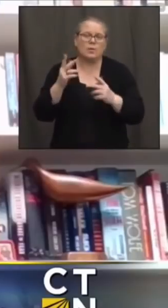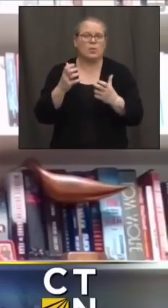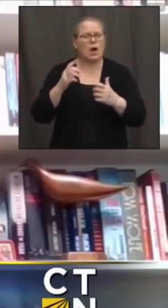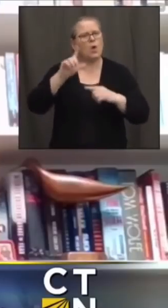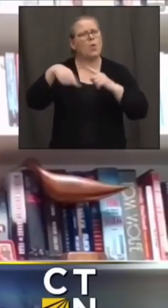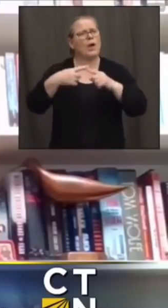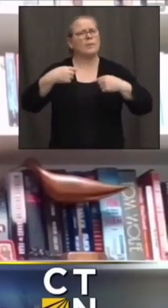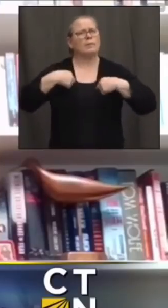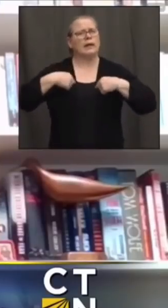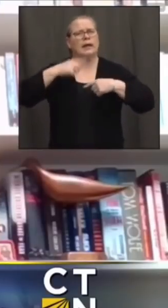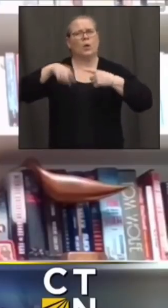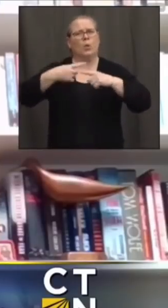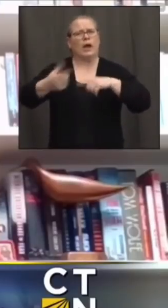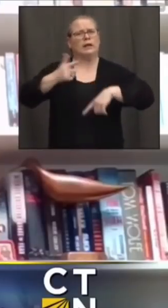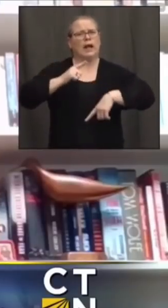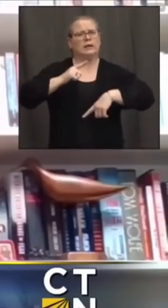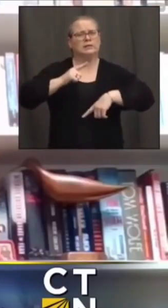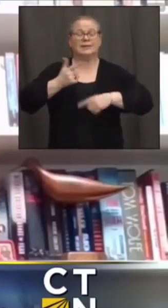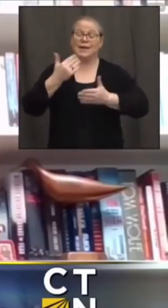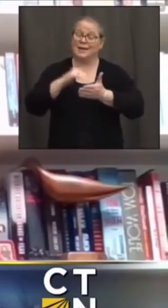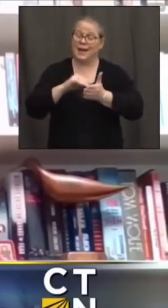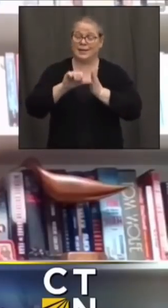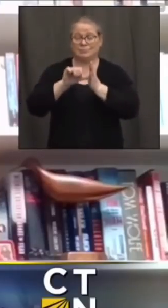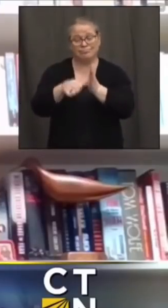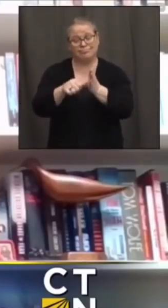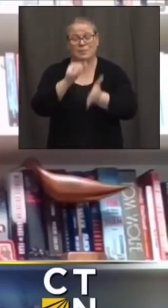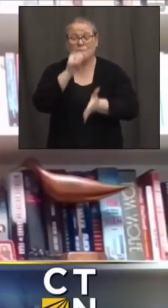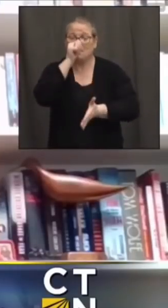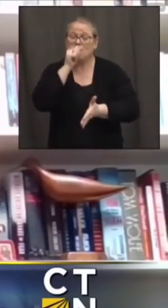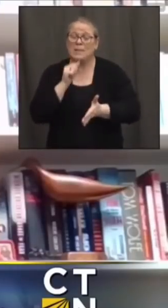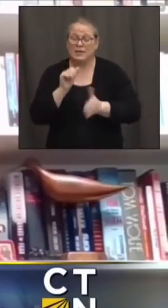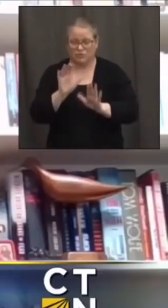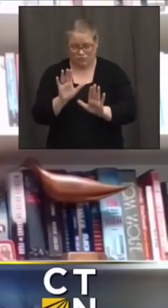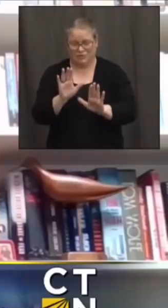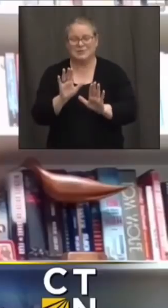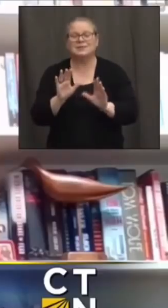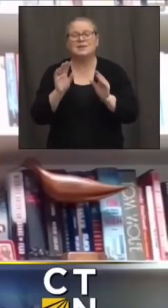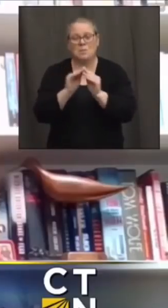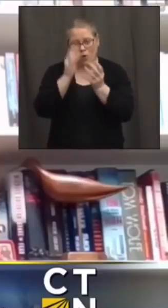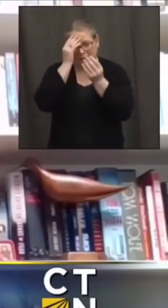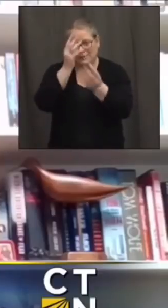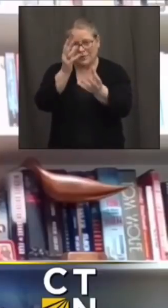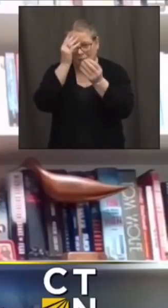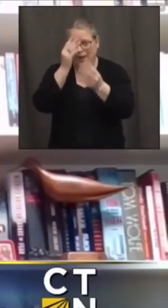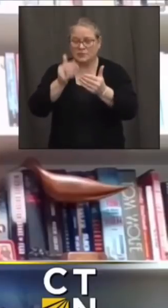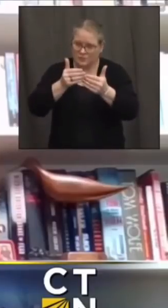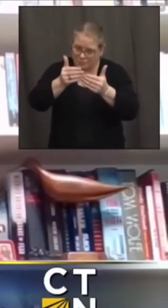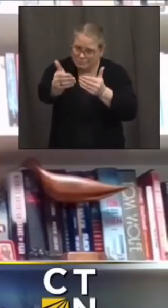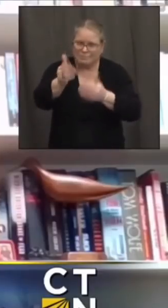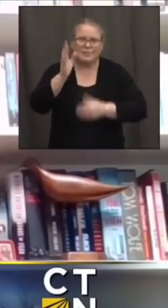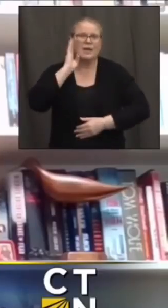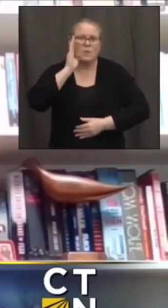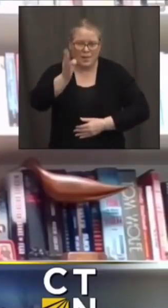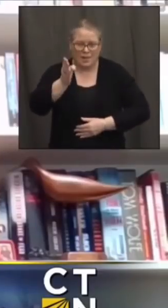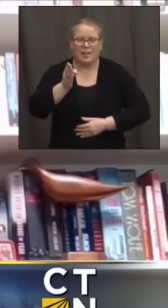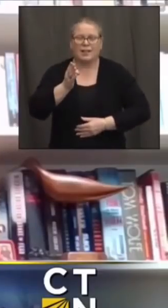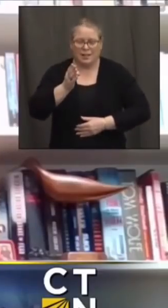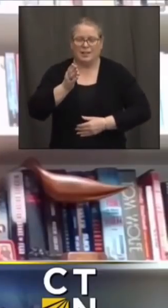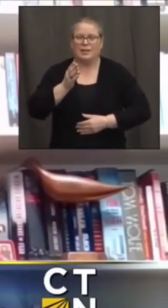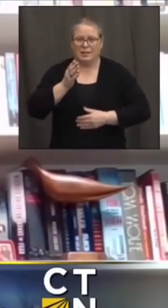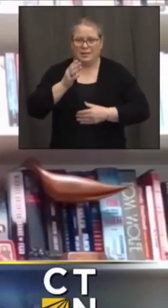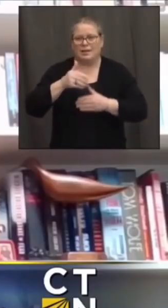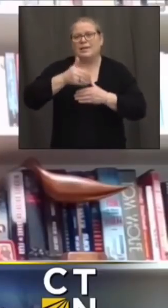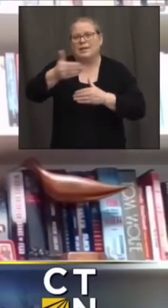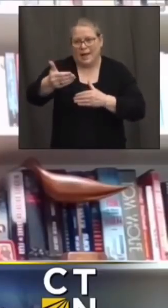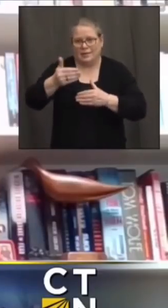and again i'm going to use that word patience and say that more details will be forthcoming in the in the you know next days